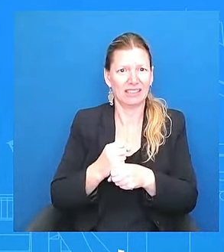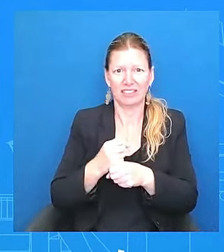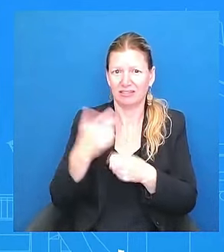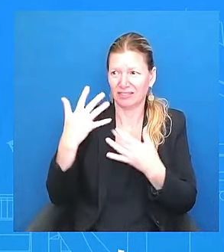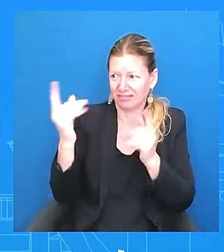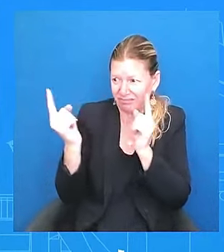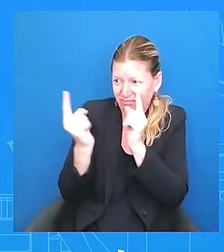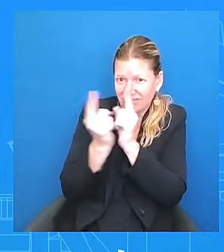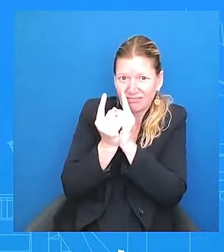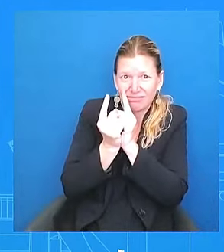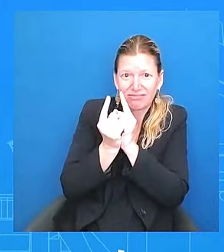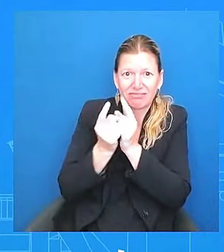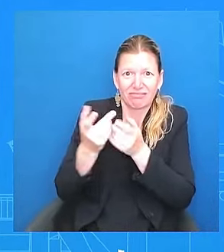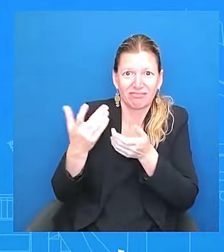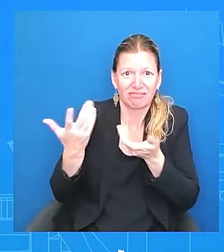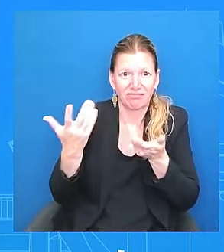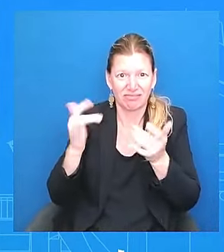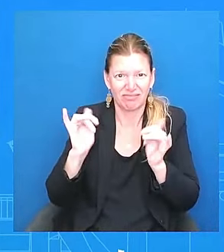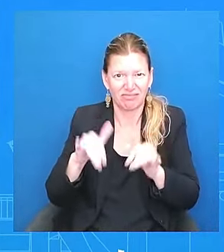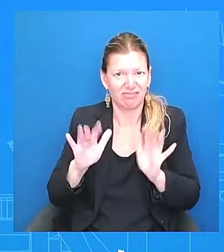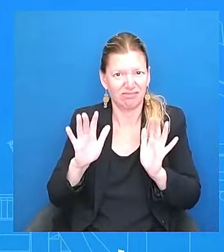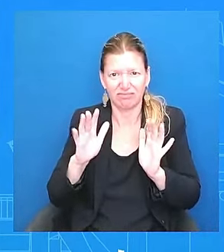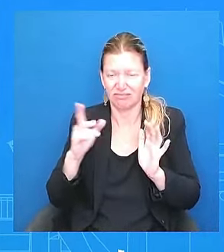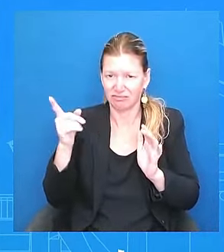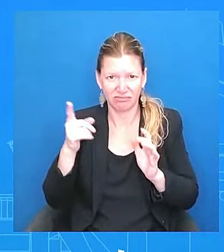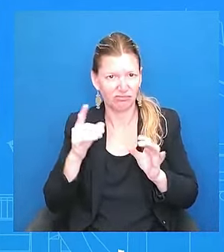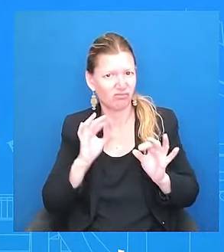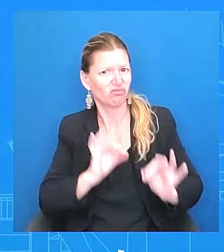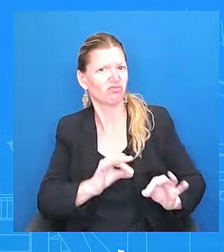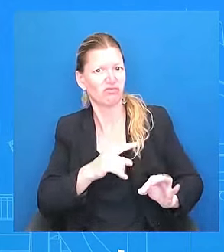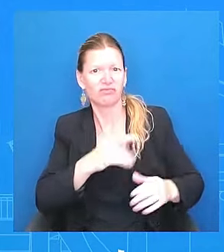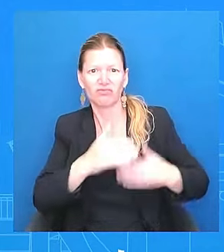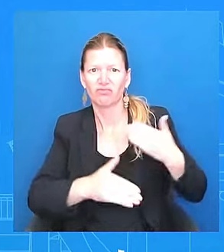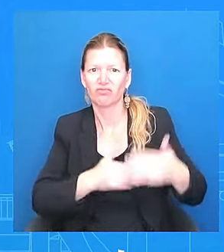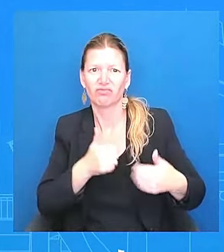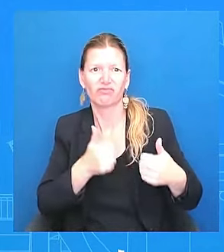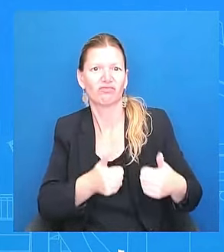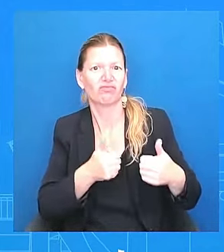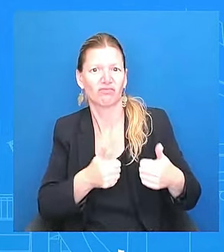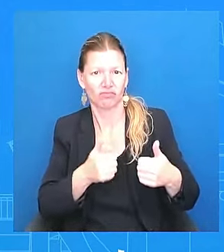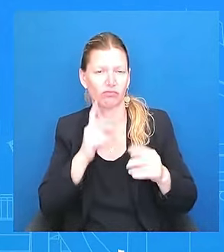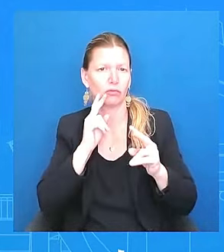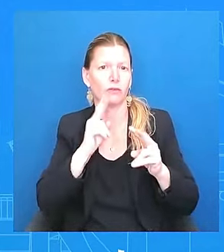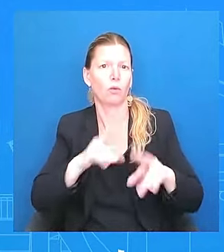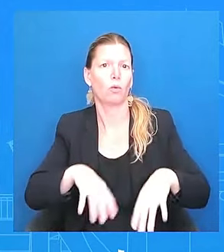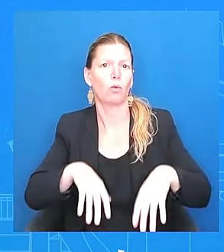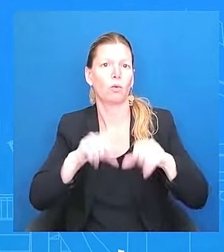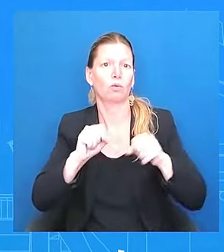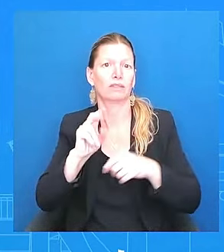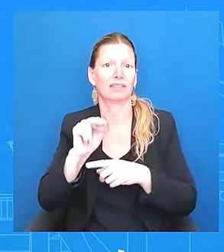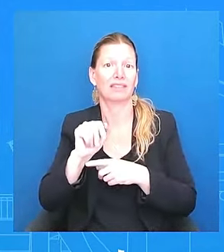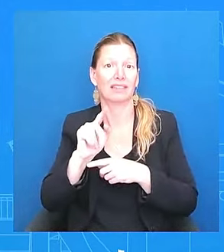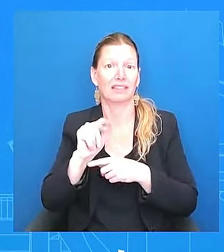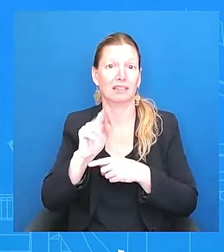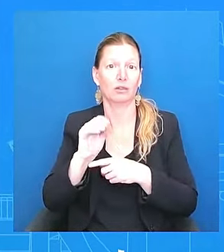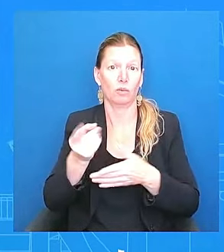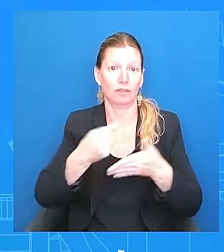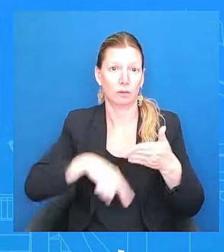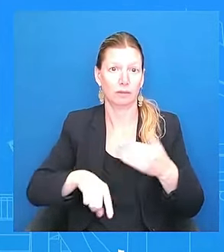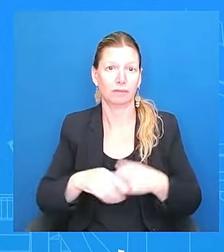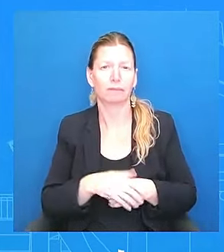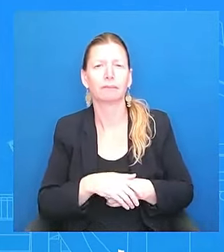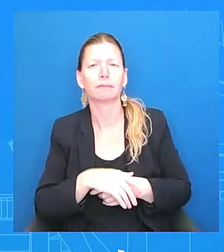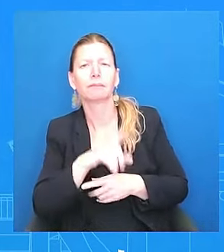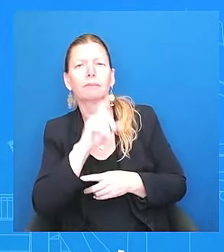Court quickly. So the comments that the president made on Monday, does the president respect the authority of the Supreme Court? Here's what I will say.